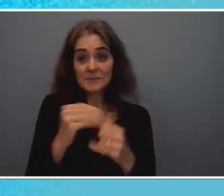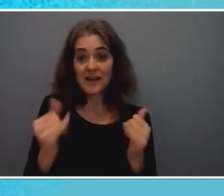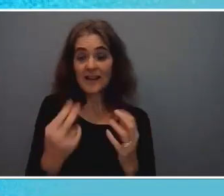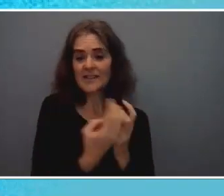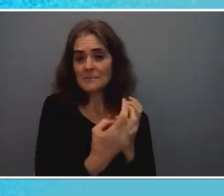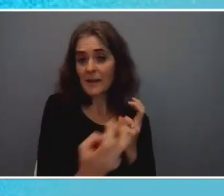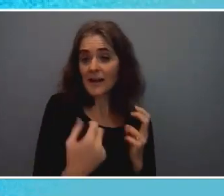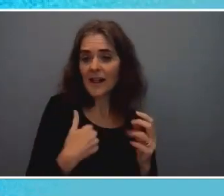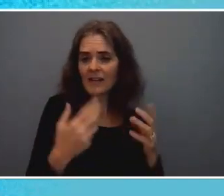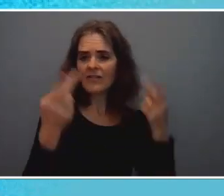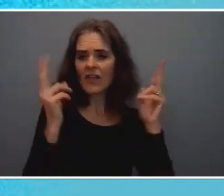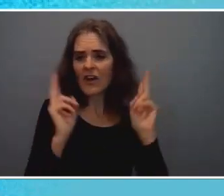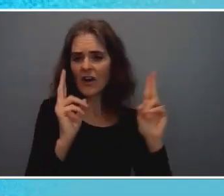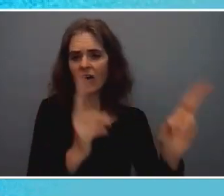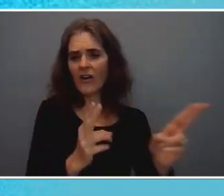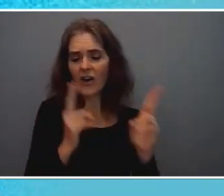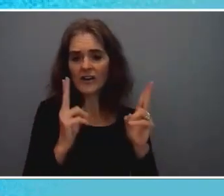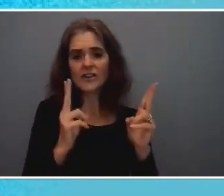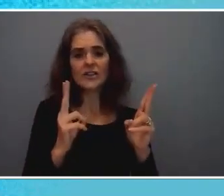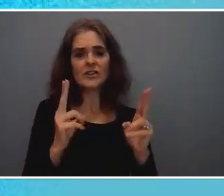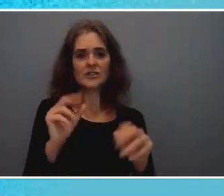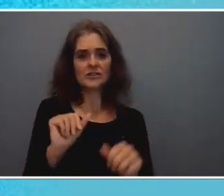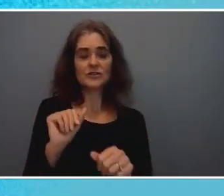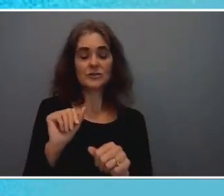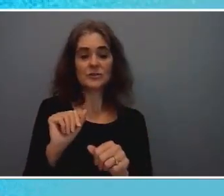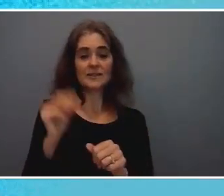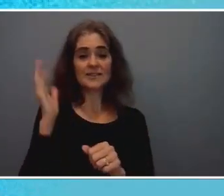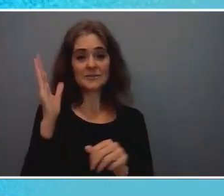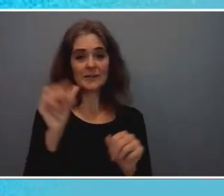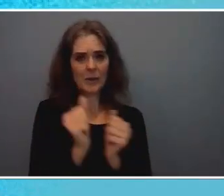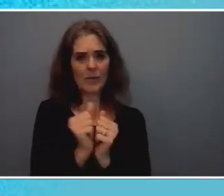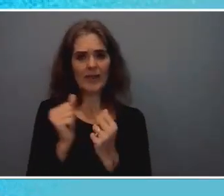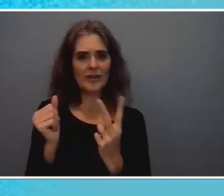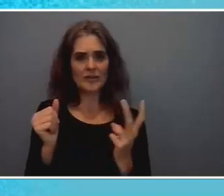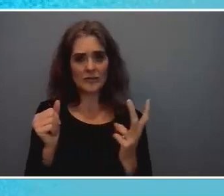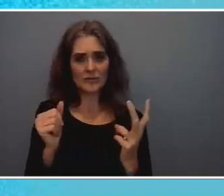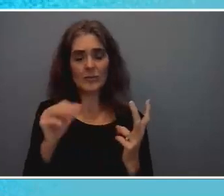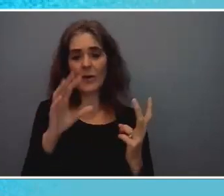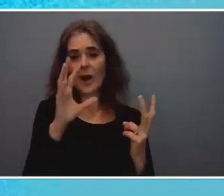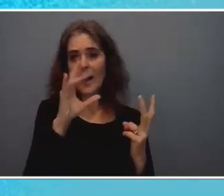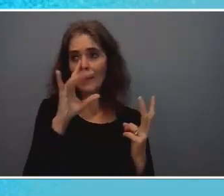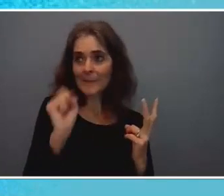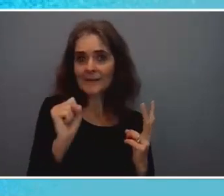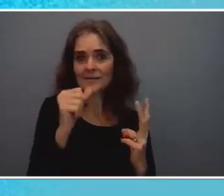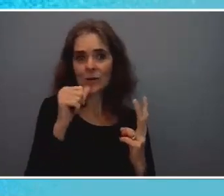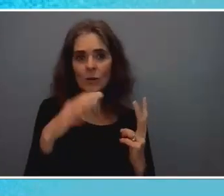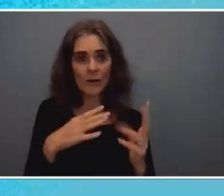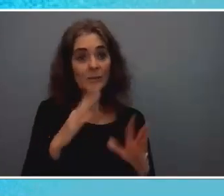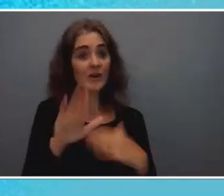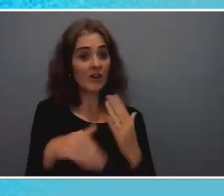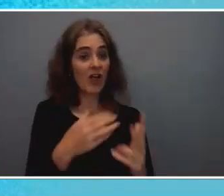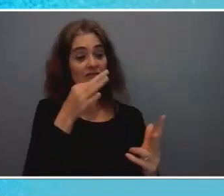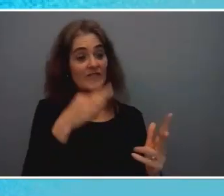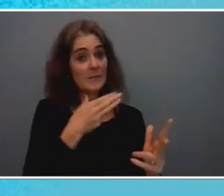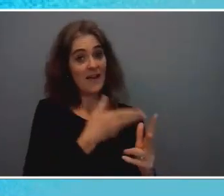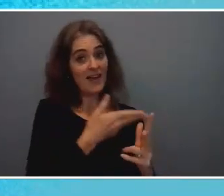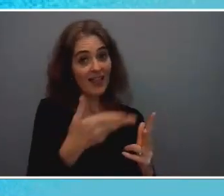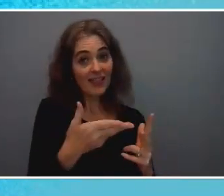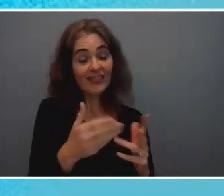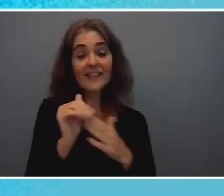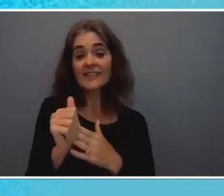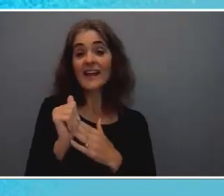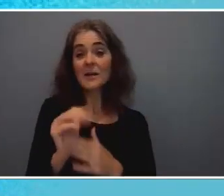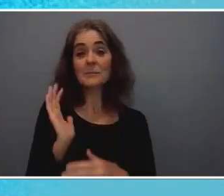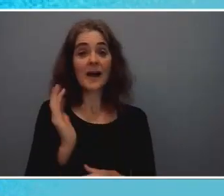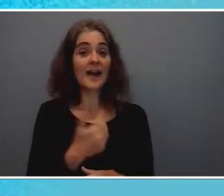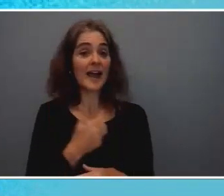serving on this panel with a couple really amazing women and the fact that this is a all-female panel led by our wonderful moderator